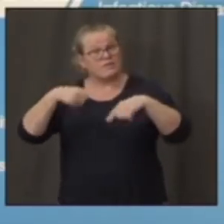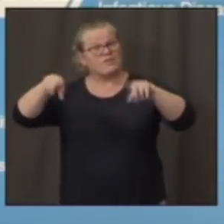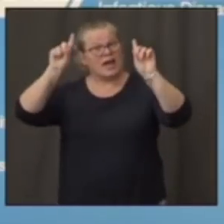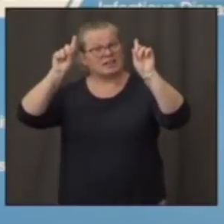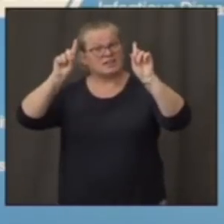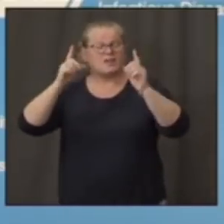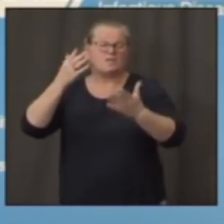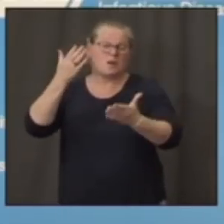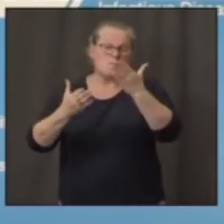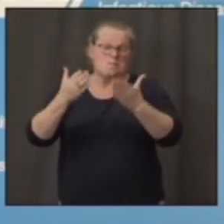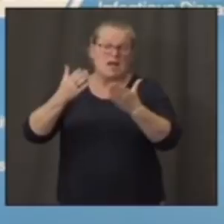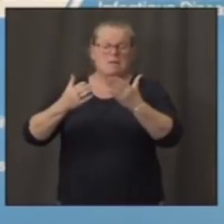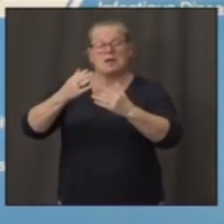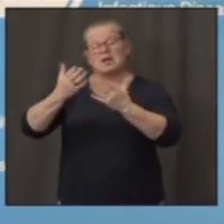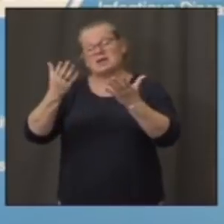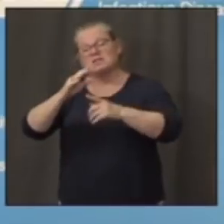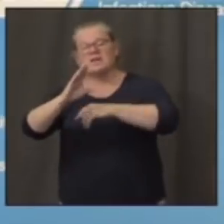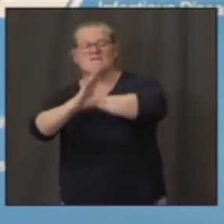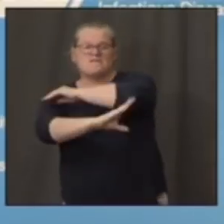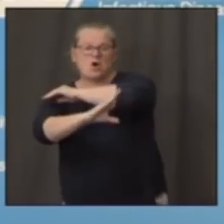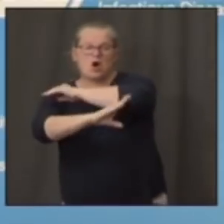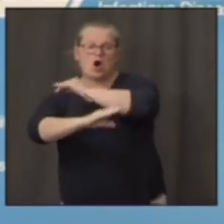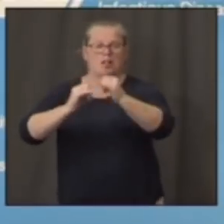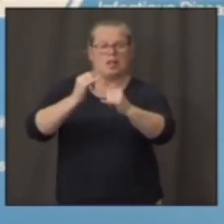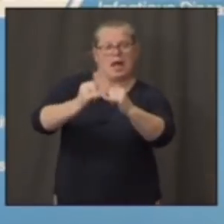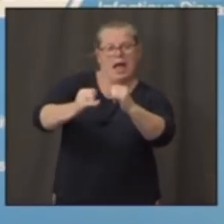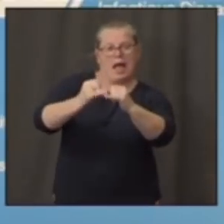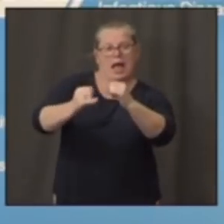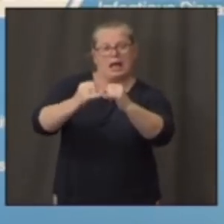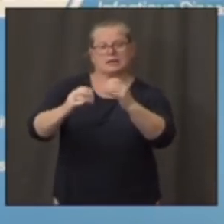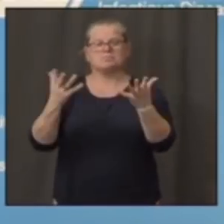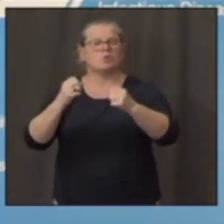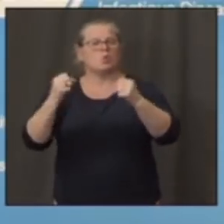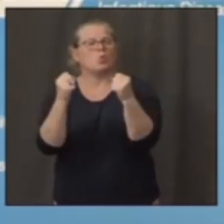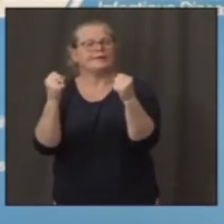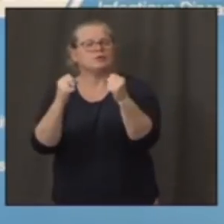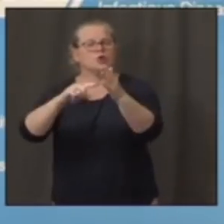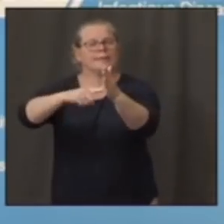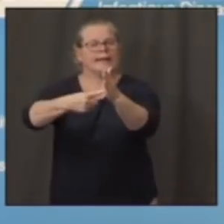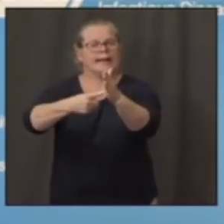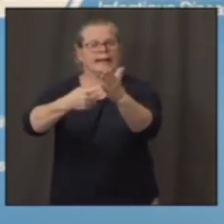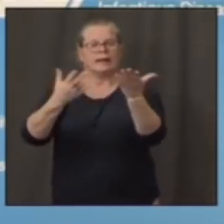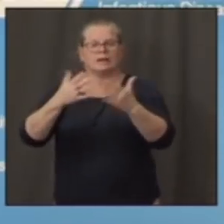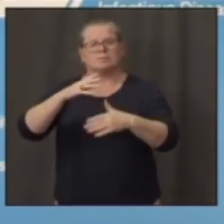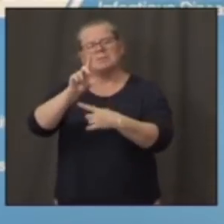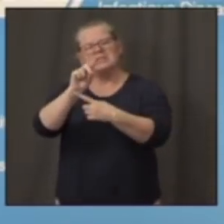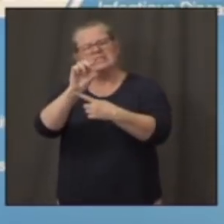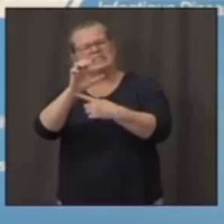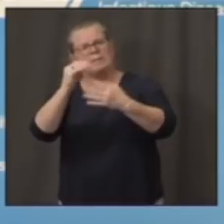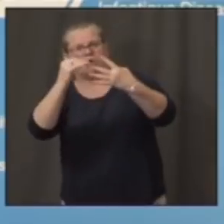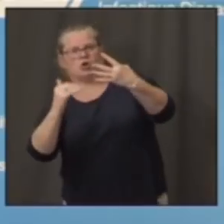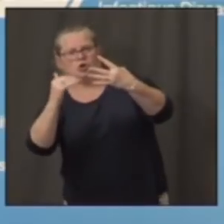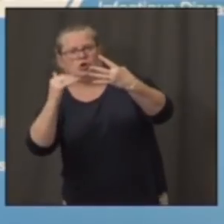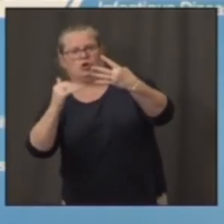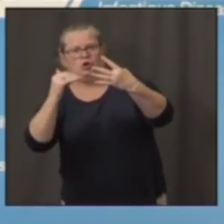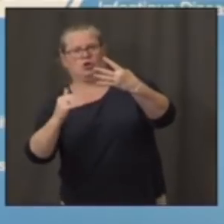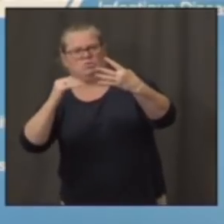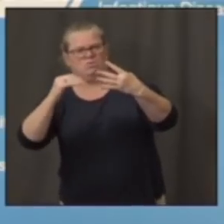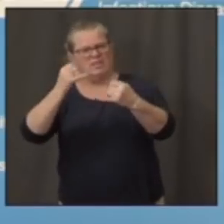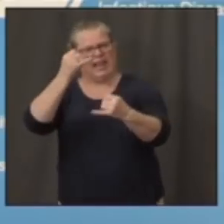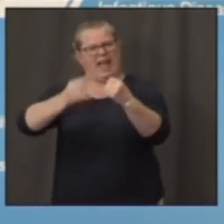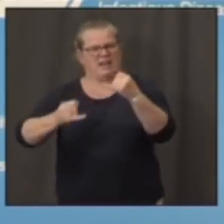end of the fall, the beginning of the winter, towards the end of this calendar year. So we are cautiously optimistic